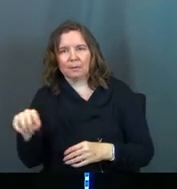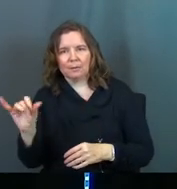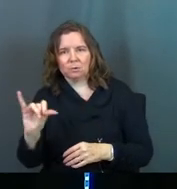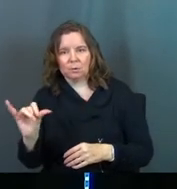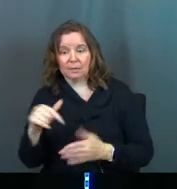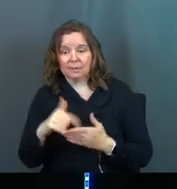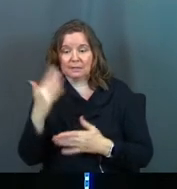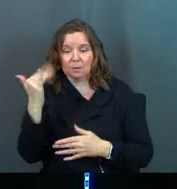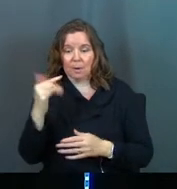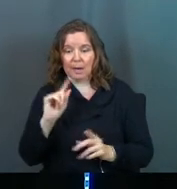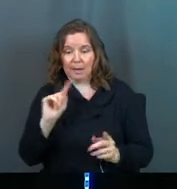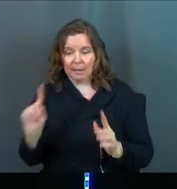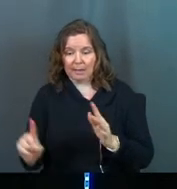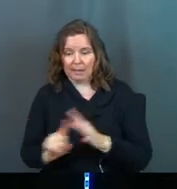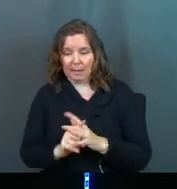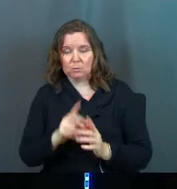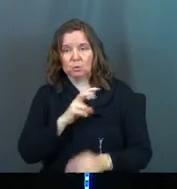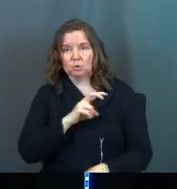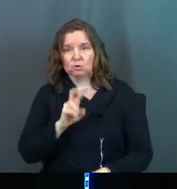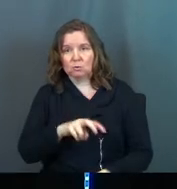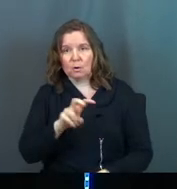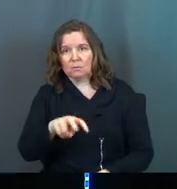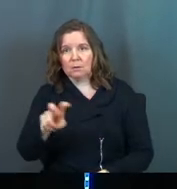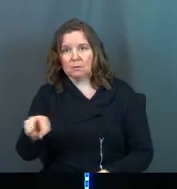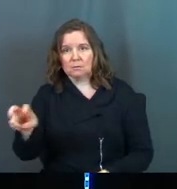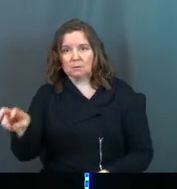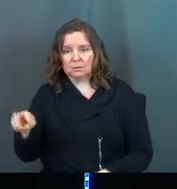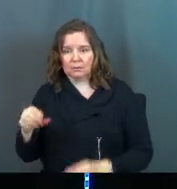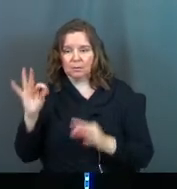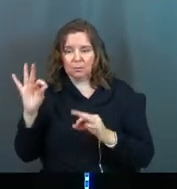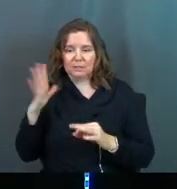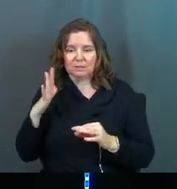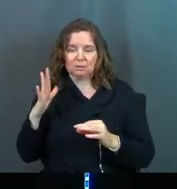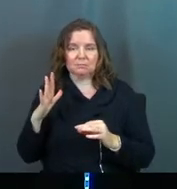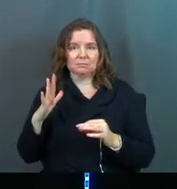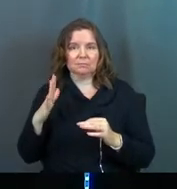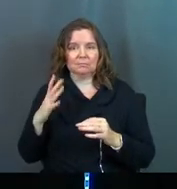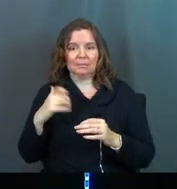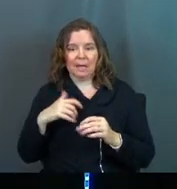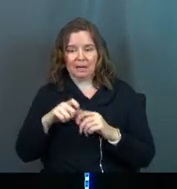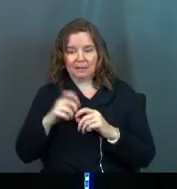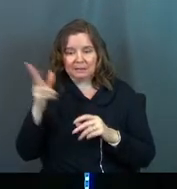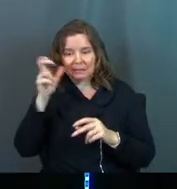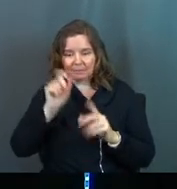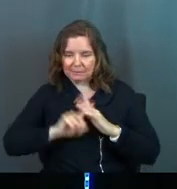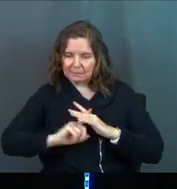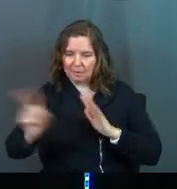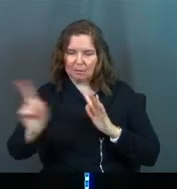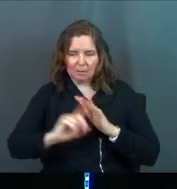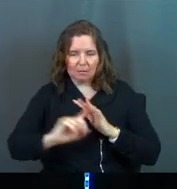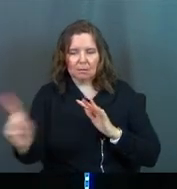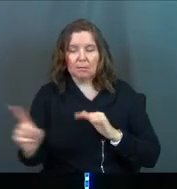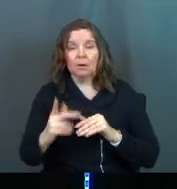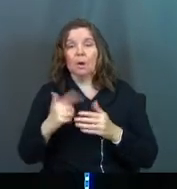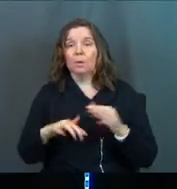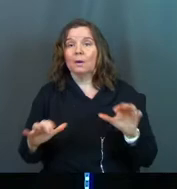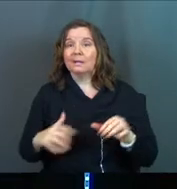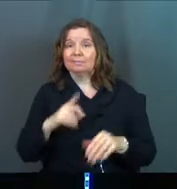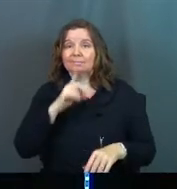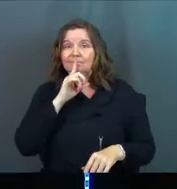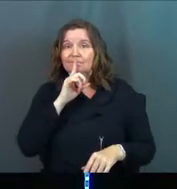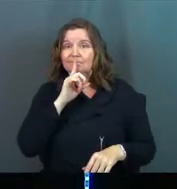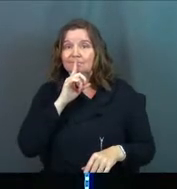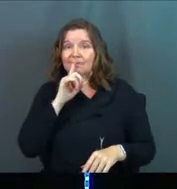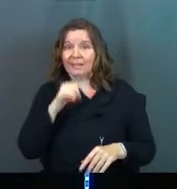too. This is why I came. So he traveled throughout the region of Galilee, preaching in the synagogues and casting out demons. And what it doesn't